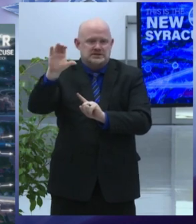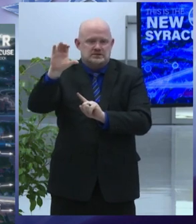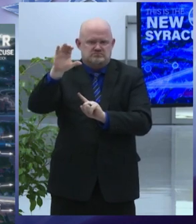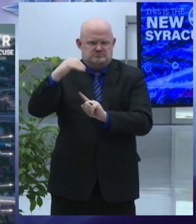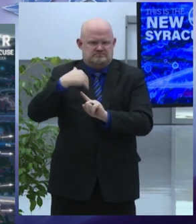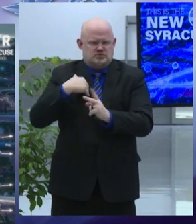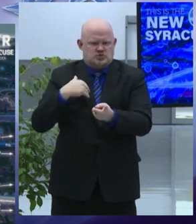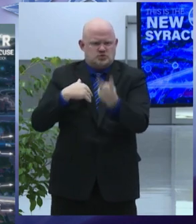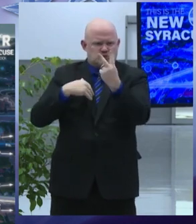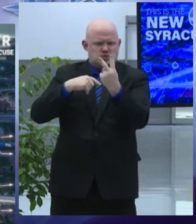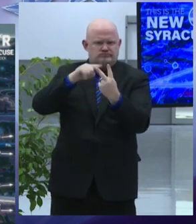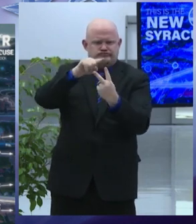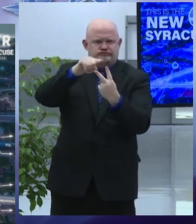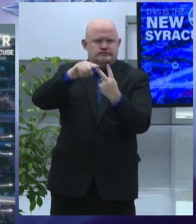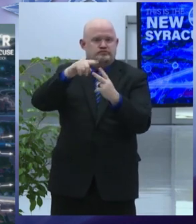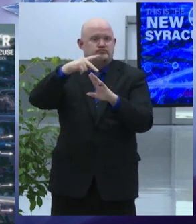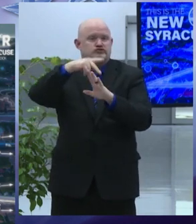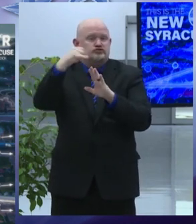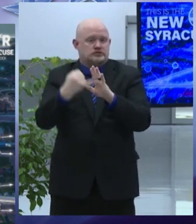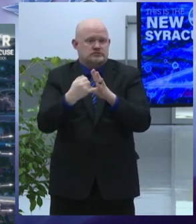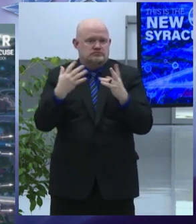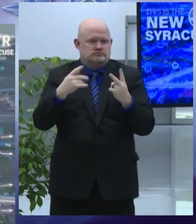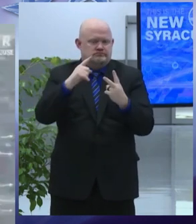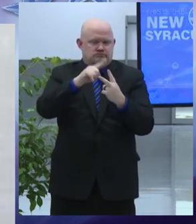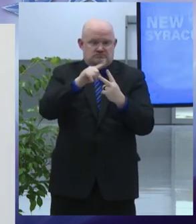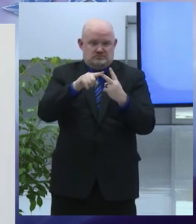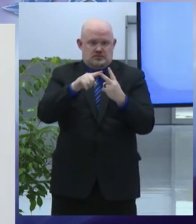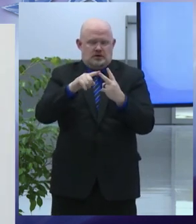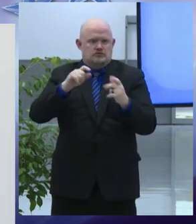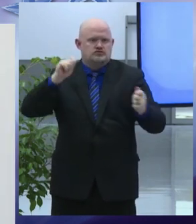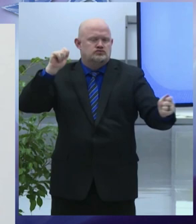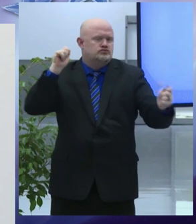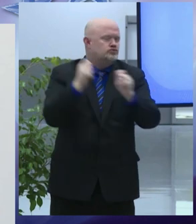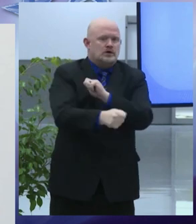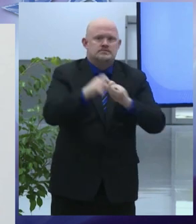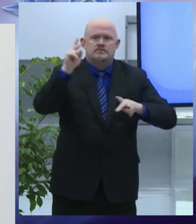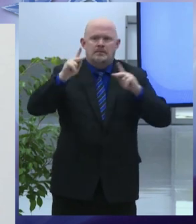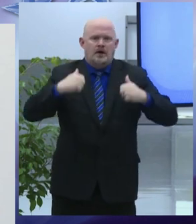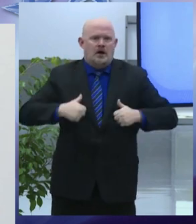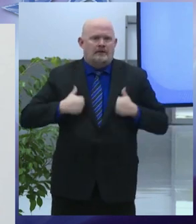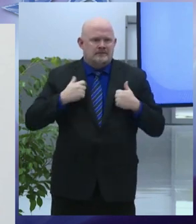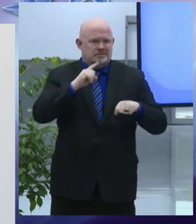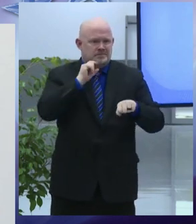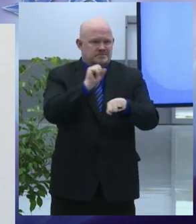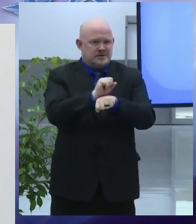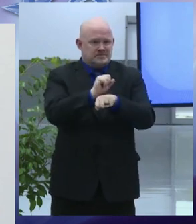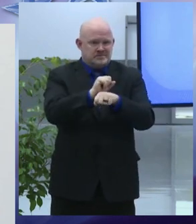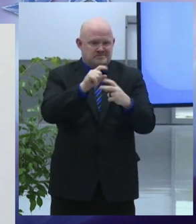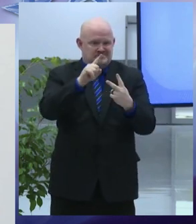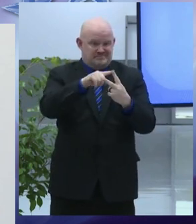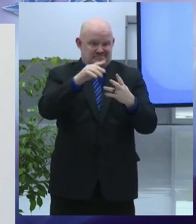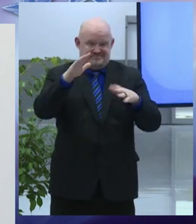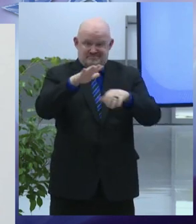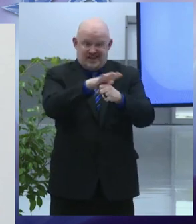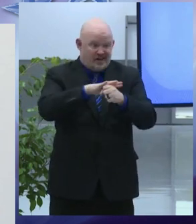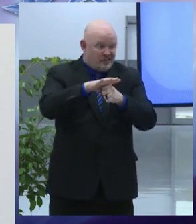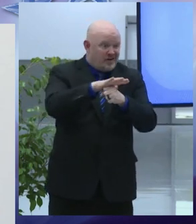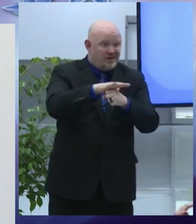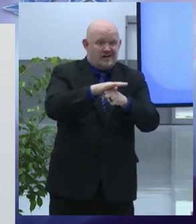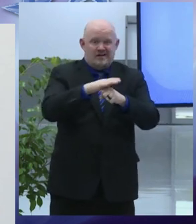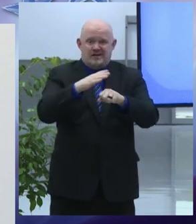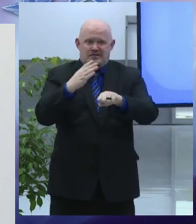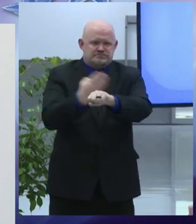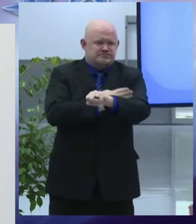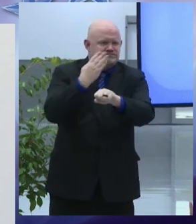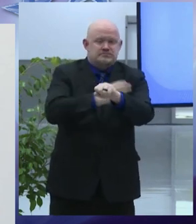change people's lives the EOC complex will be fully renovated and expanded to become a state-of-the-art adult education and career